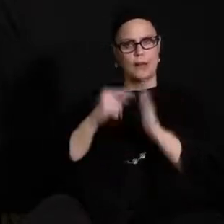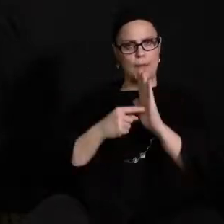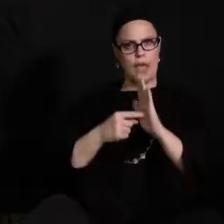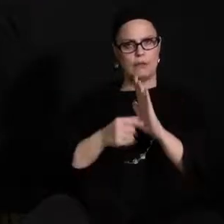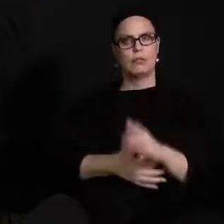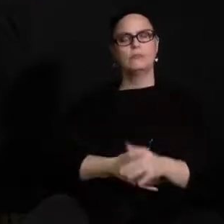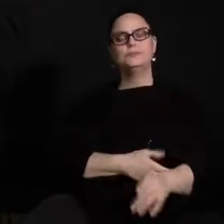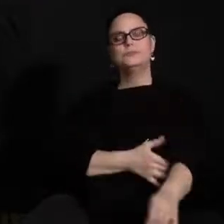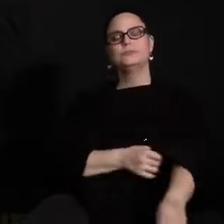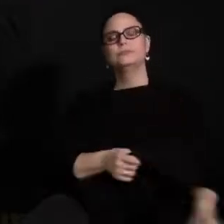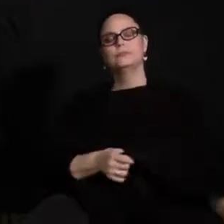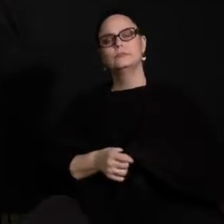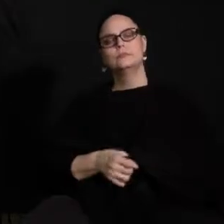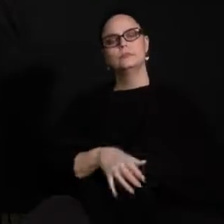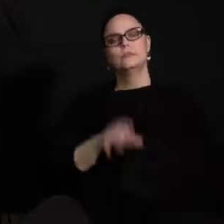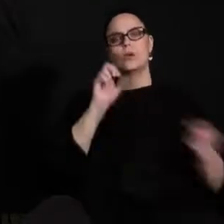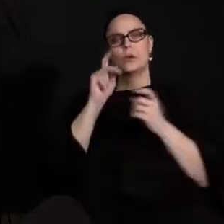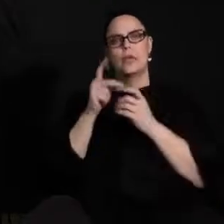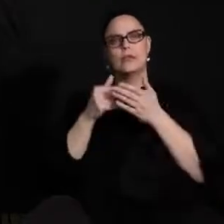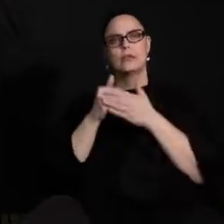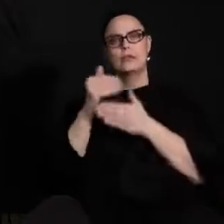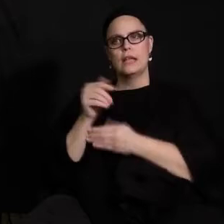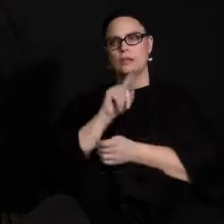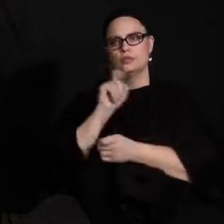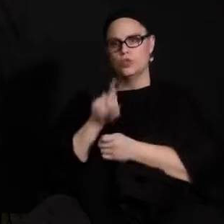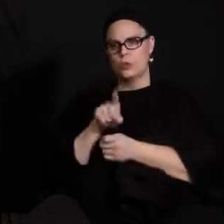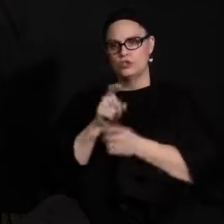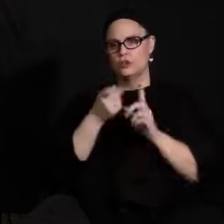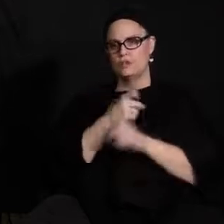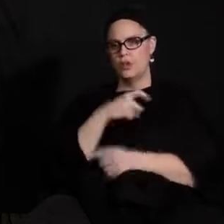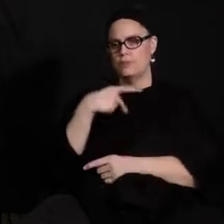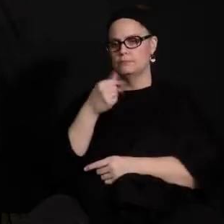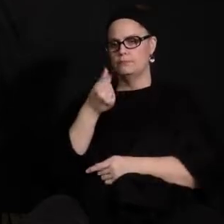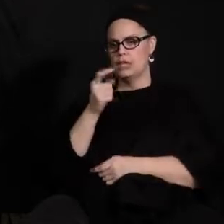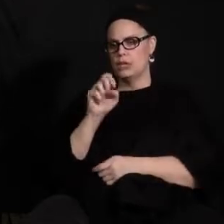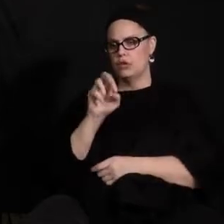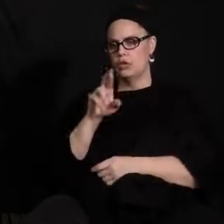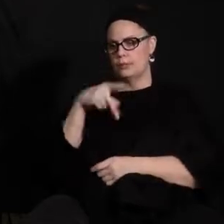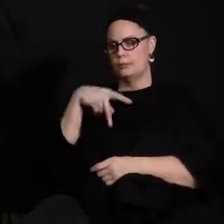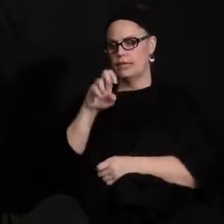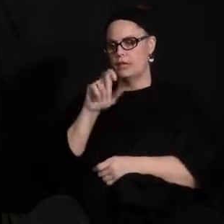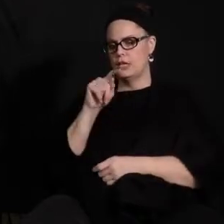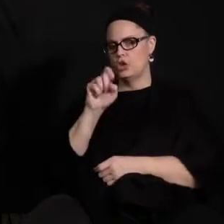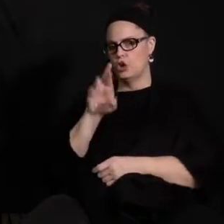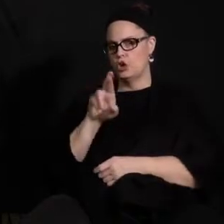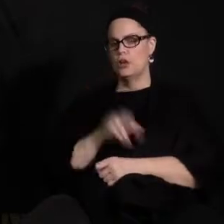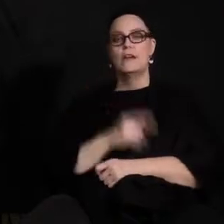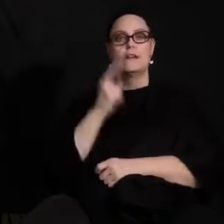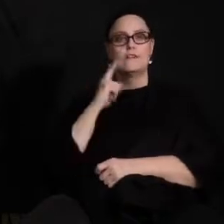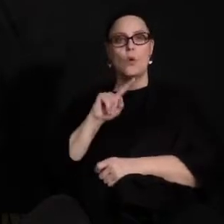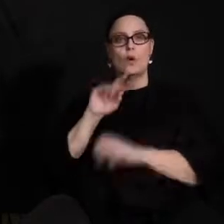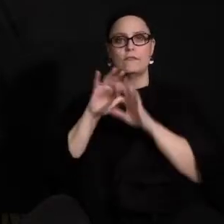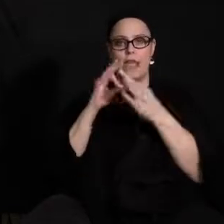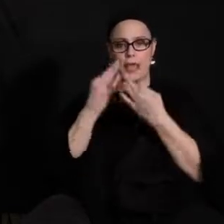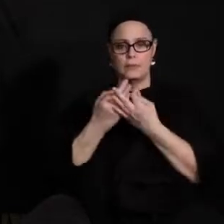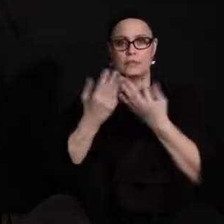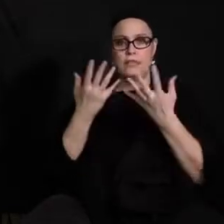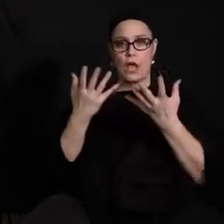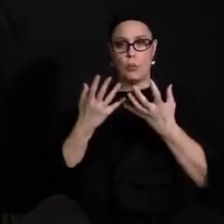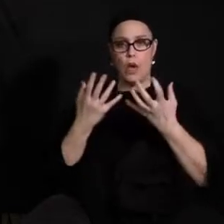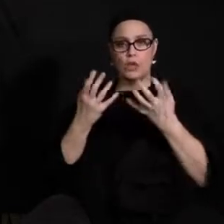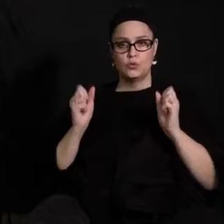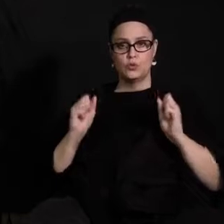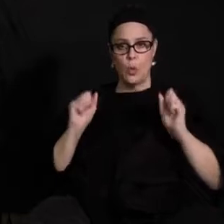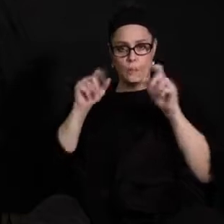thank you next question is from uh peter hendrix for families and secondary students who want to return